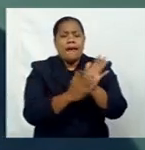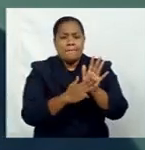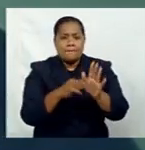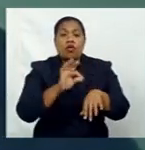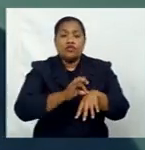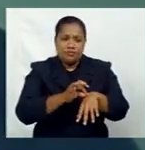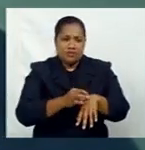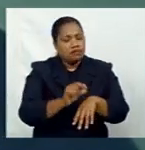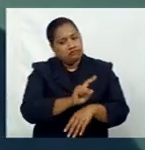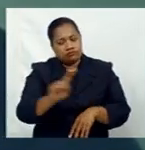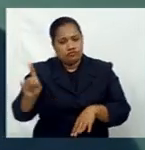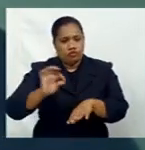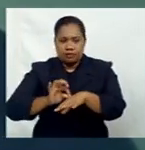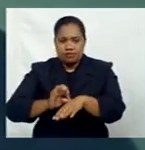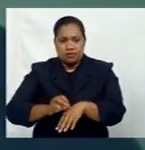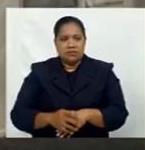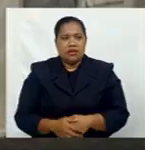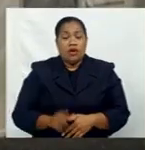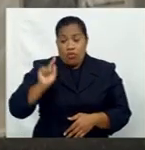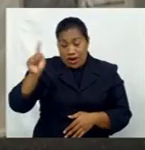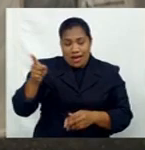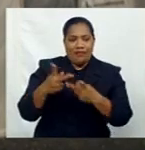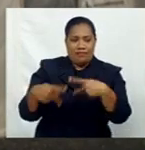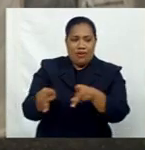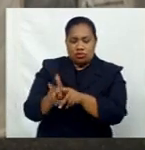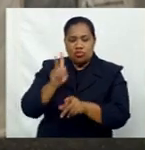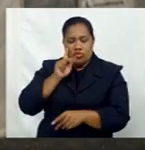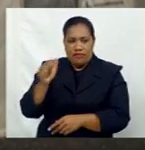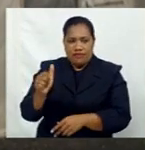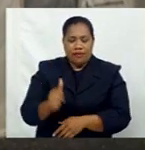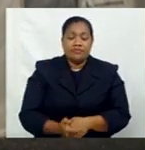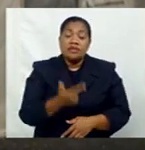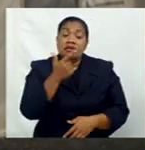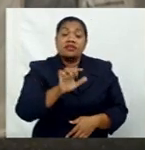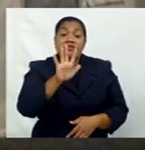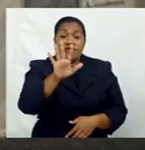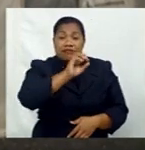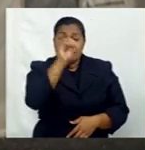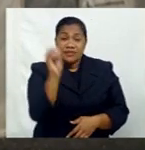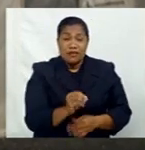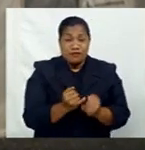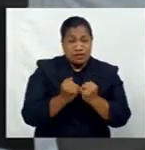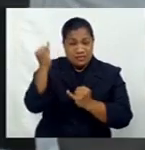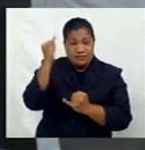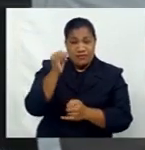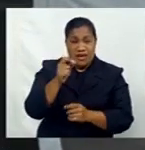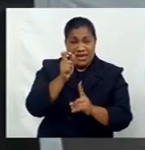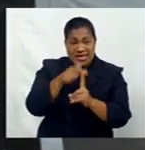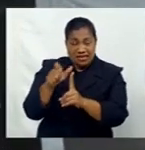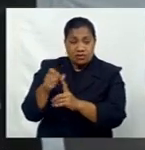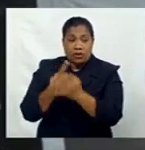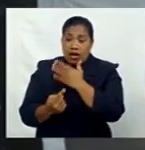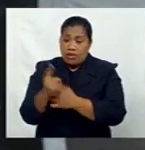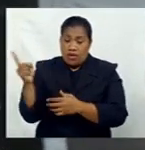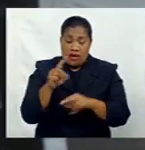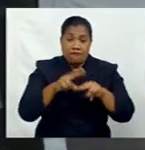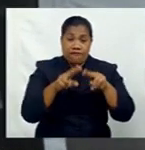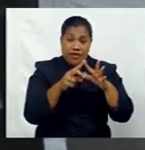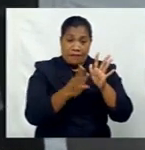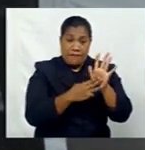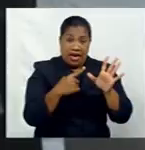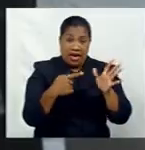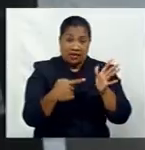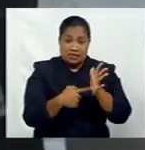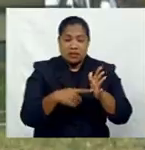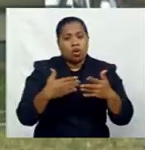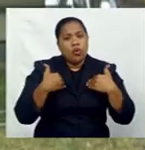after critical cases is. 75 percent of severe cases that came into FEMAT have been able to recover, thanks